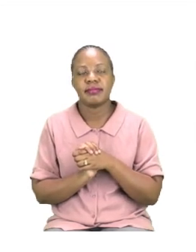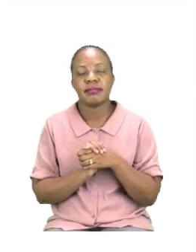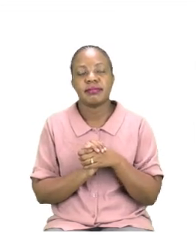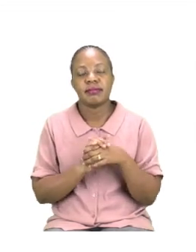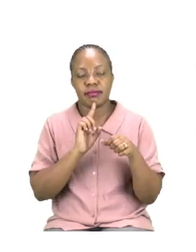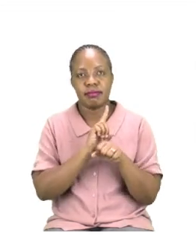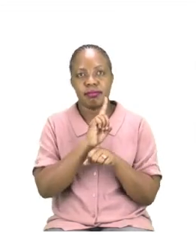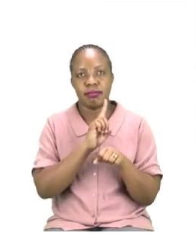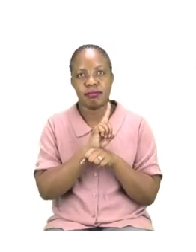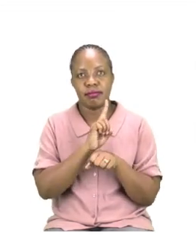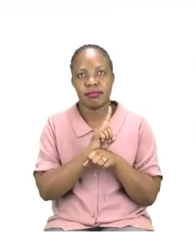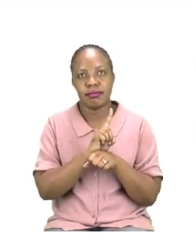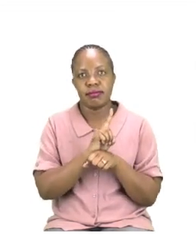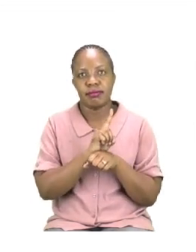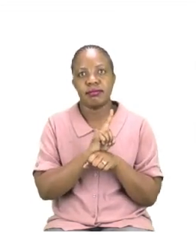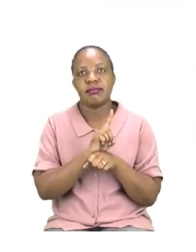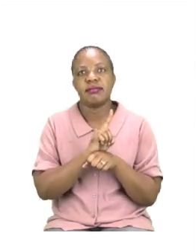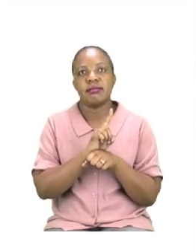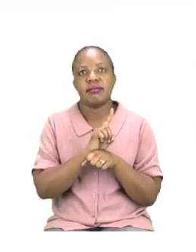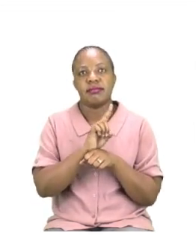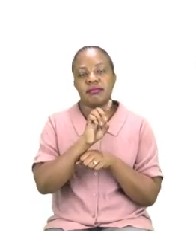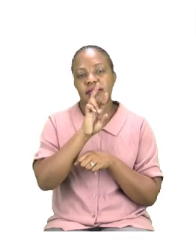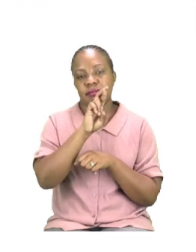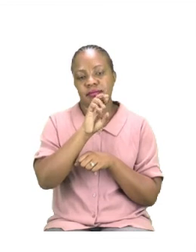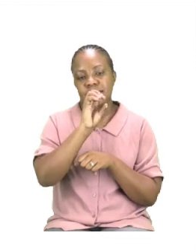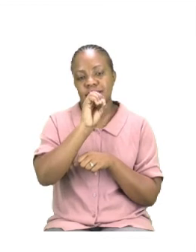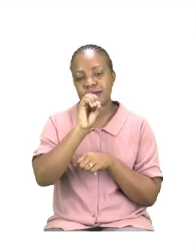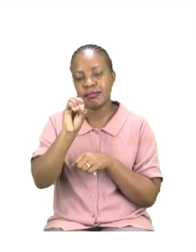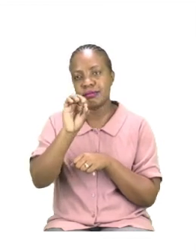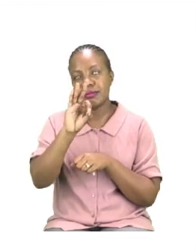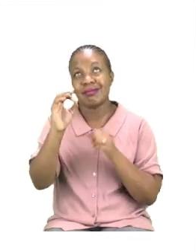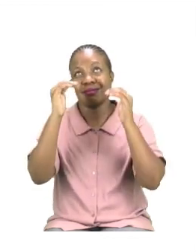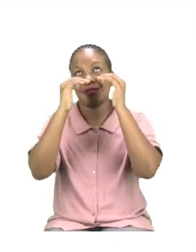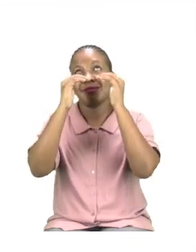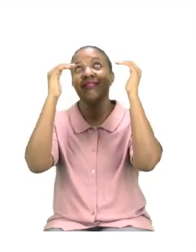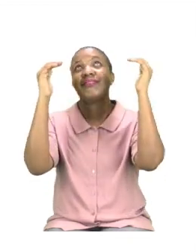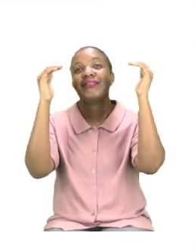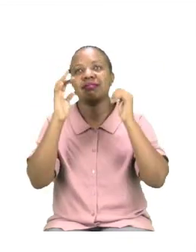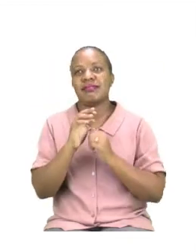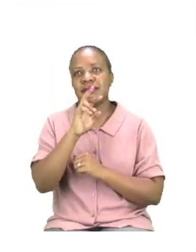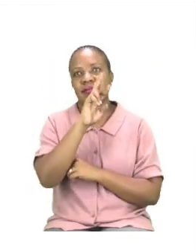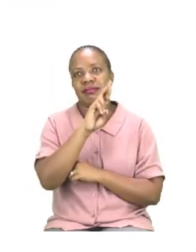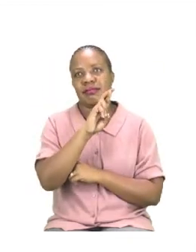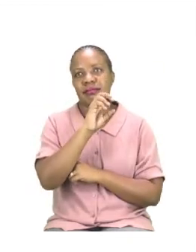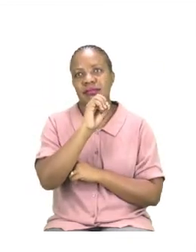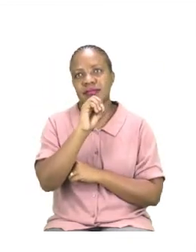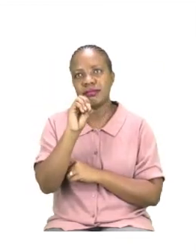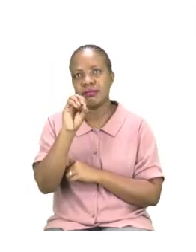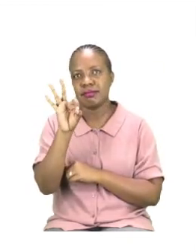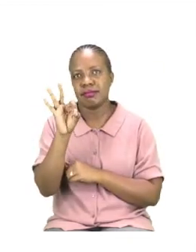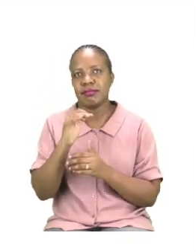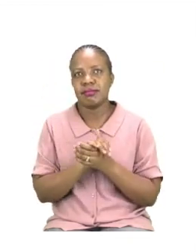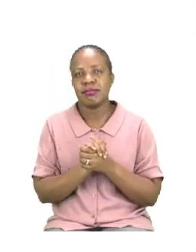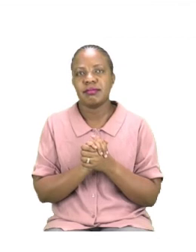is R, OOO, FOO. So let us put the sound OOO where we can